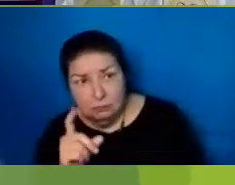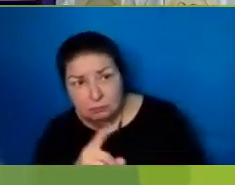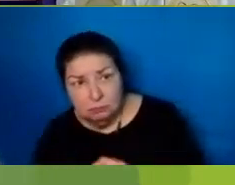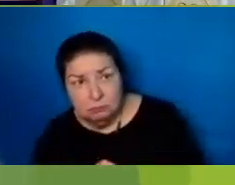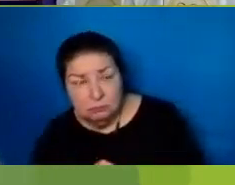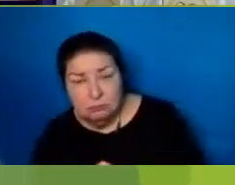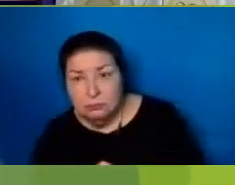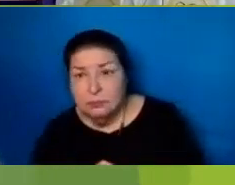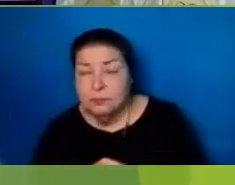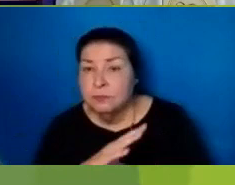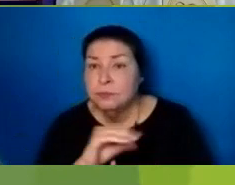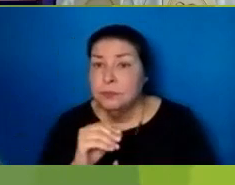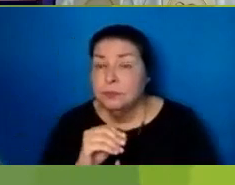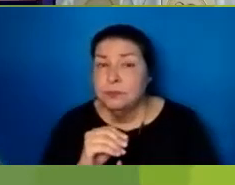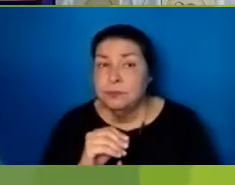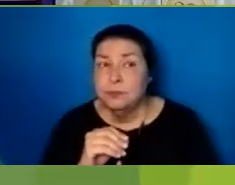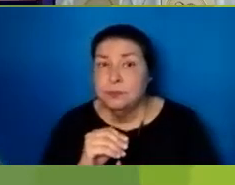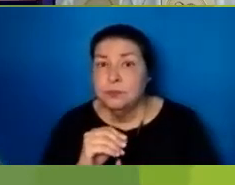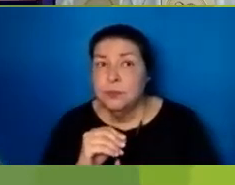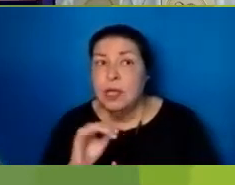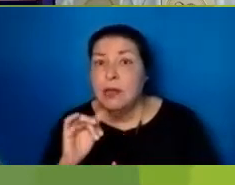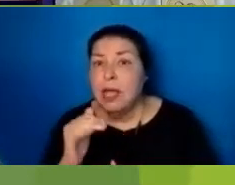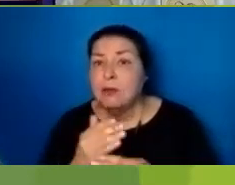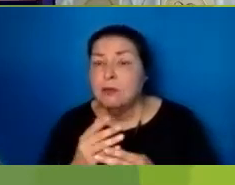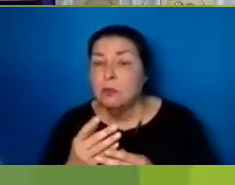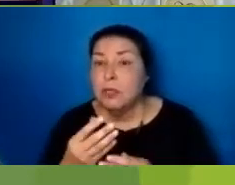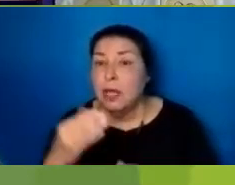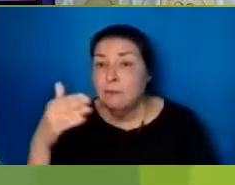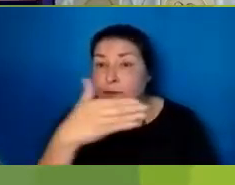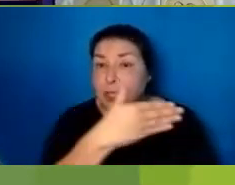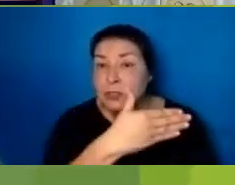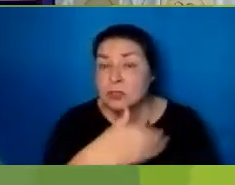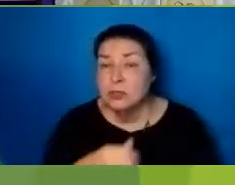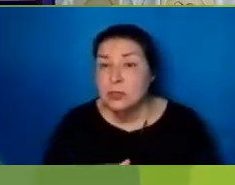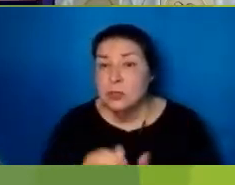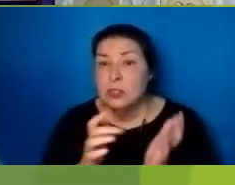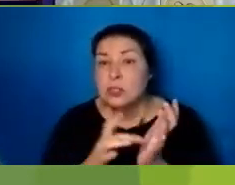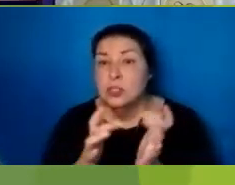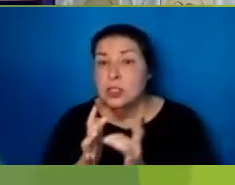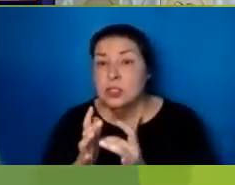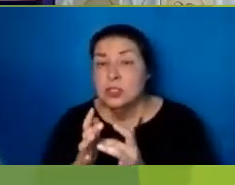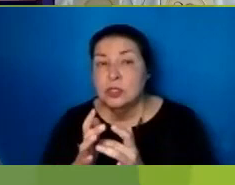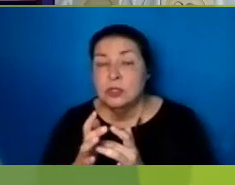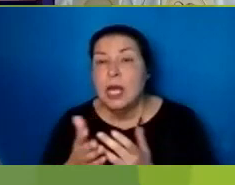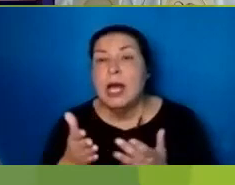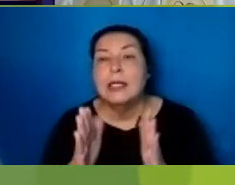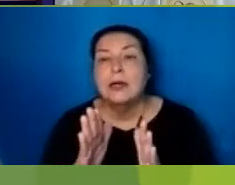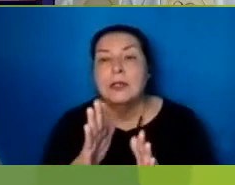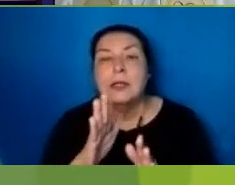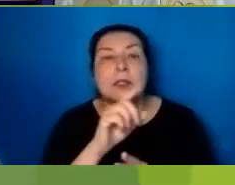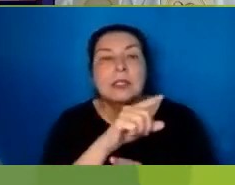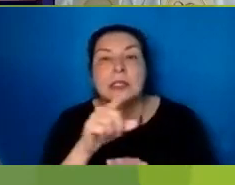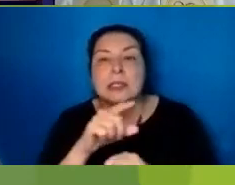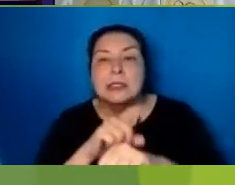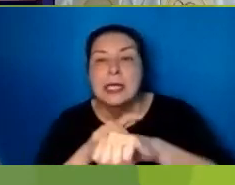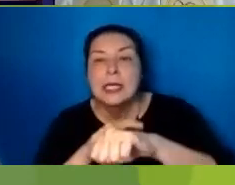And over That roasted Piece of Fish Jesus Took The time To let Joy Sink In He gave